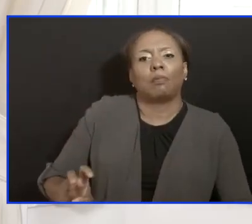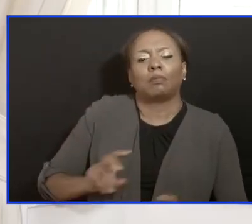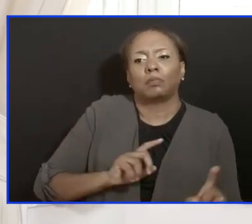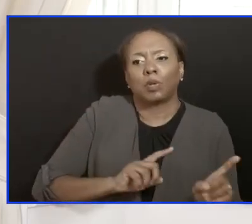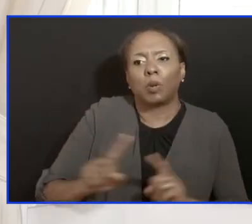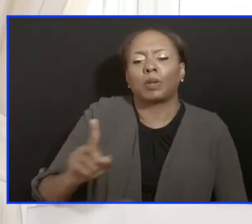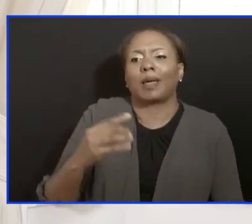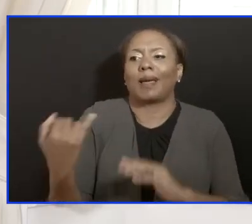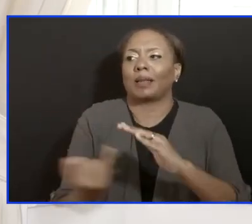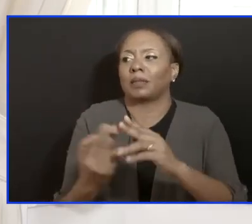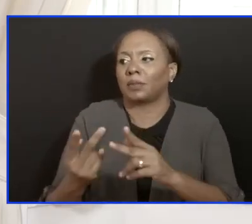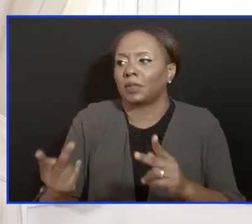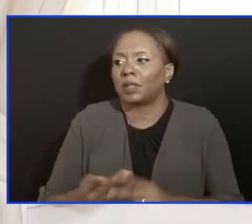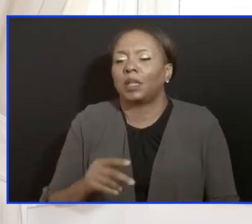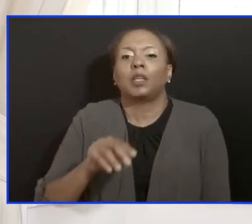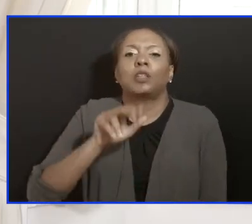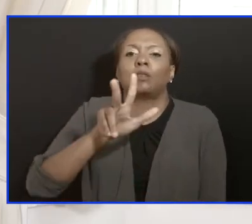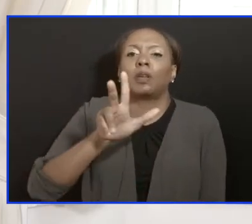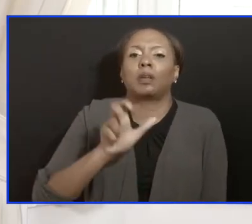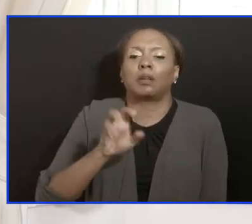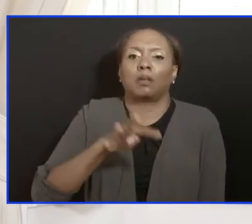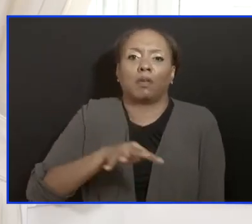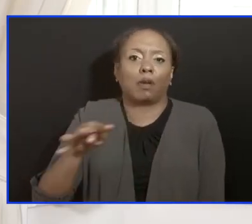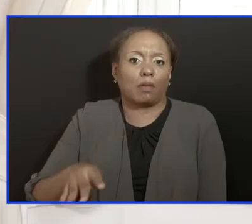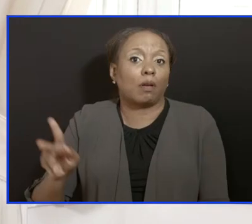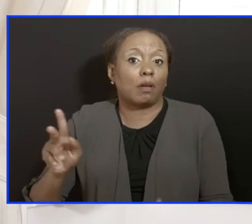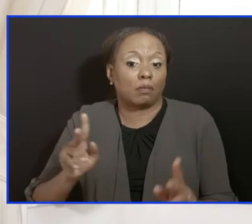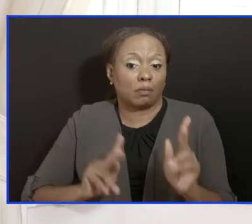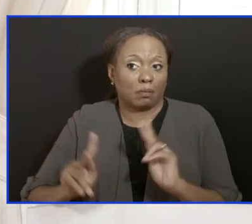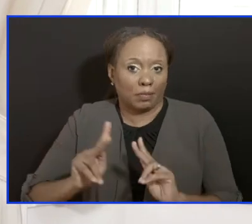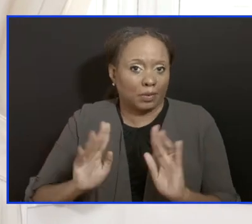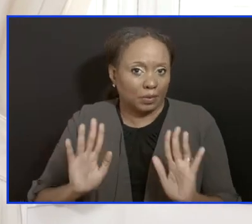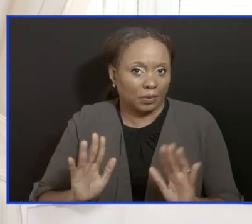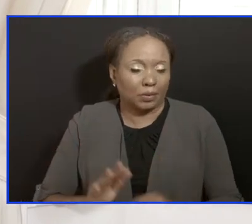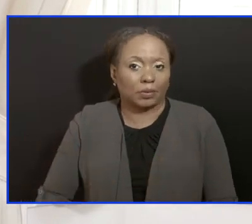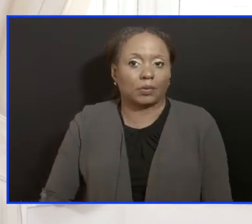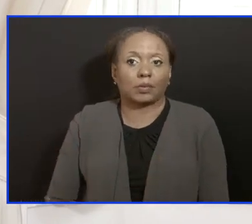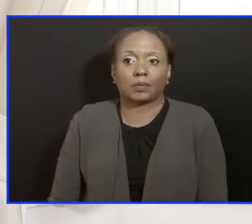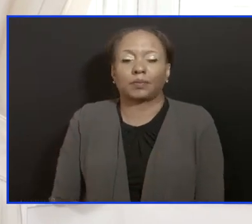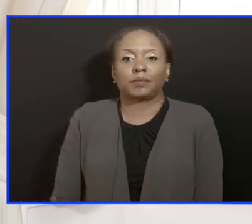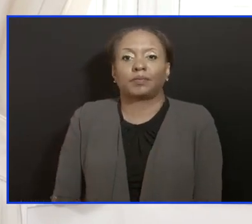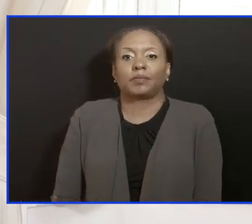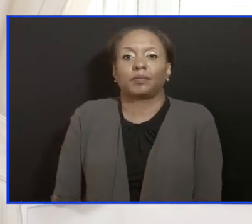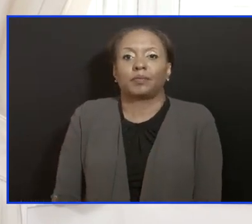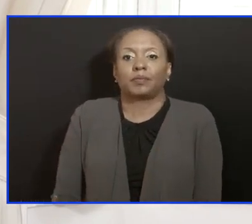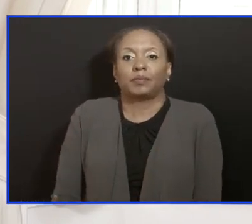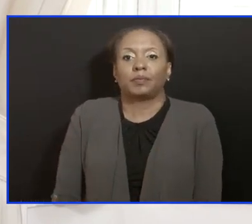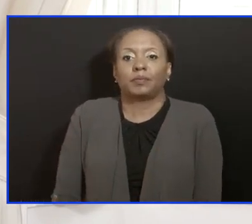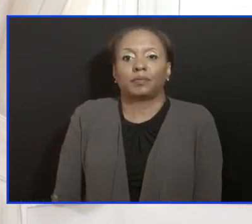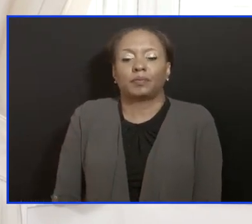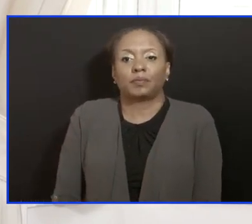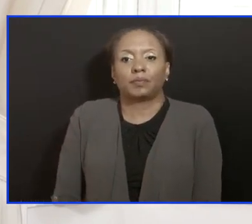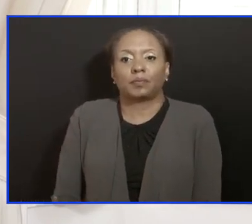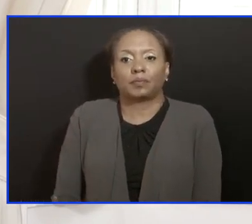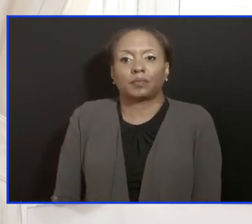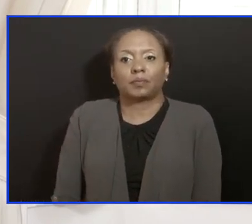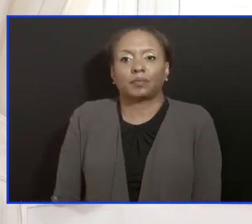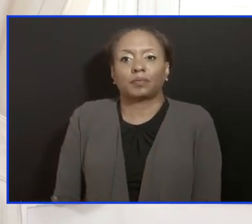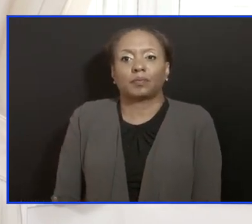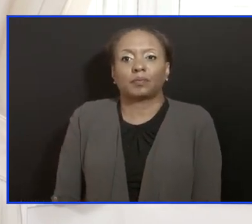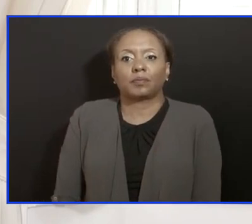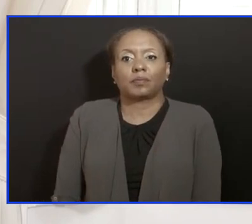and currently we have 344 of them out in community. But I am proud to say for the majority of my